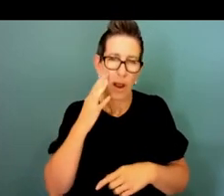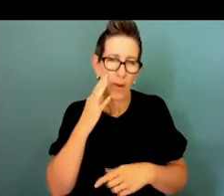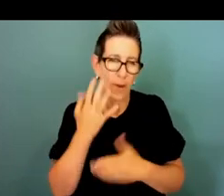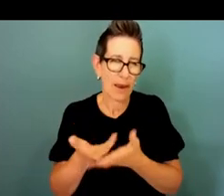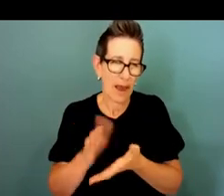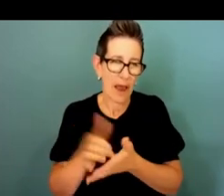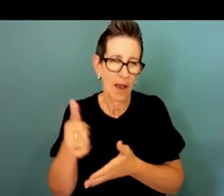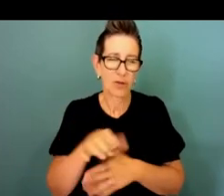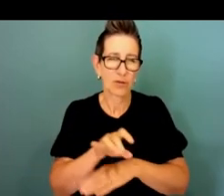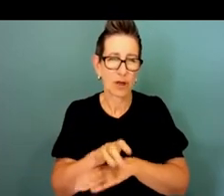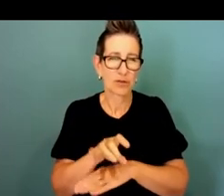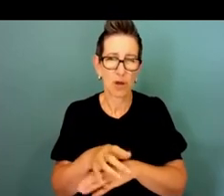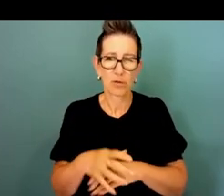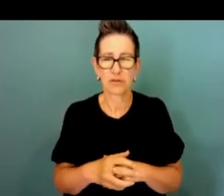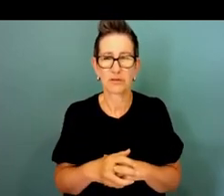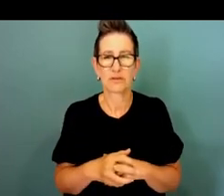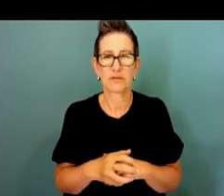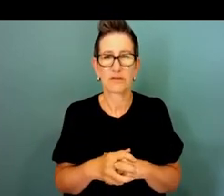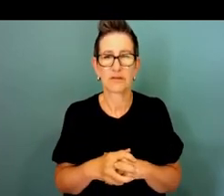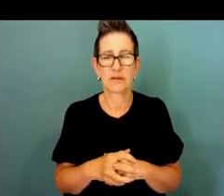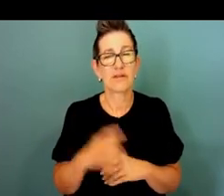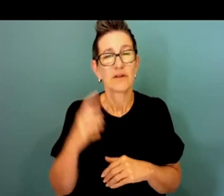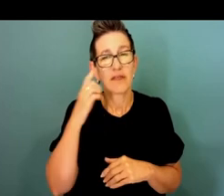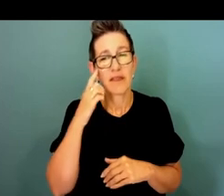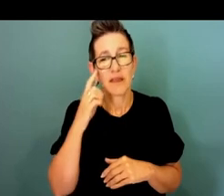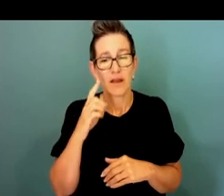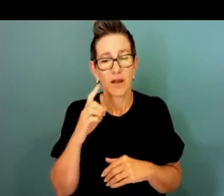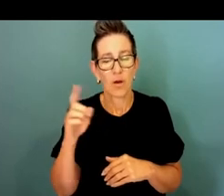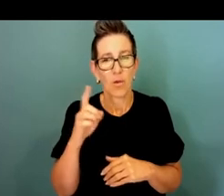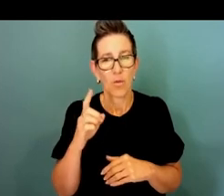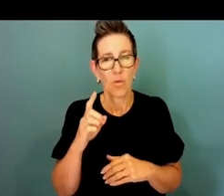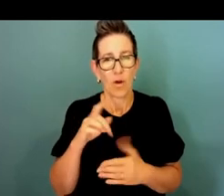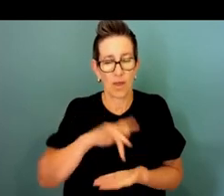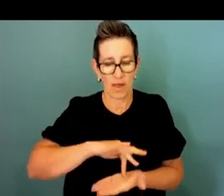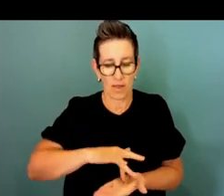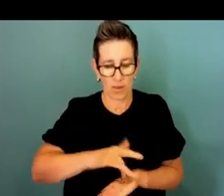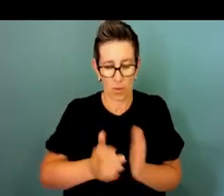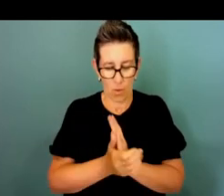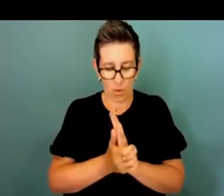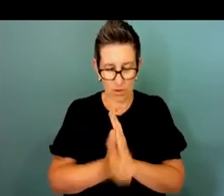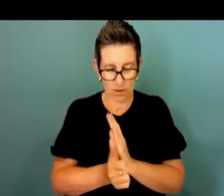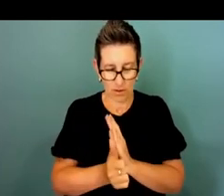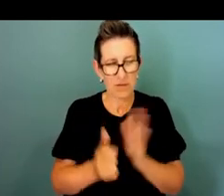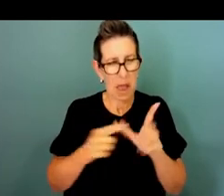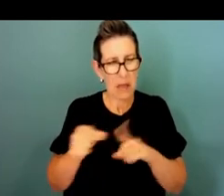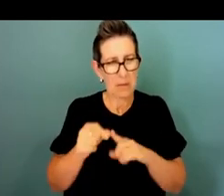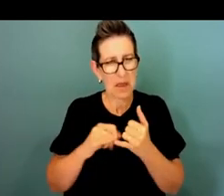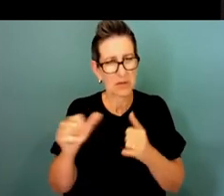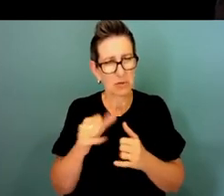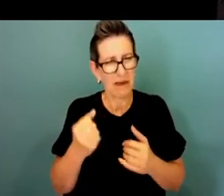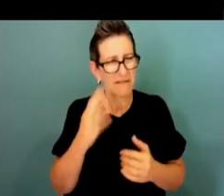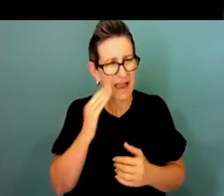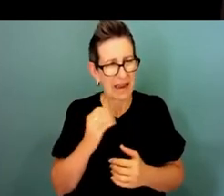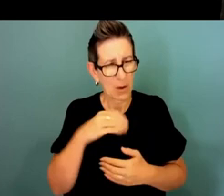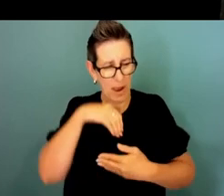what are the real core skills that the public service needs to attain when would you properly use consultants and then importantly